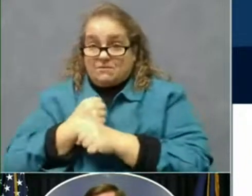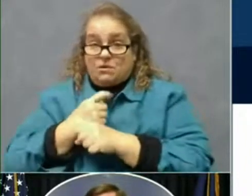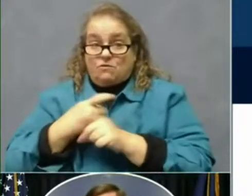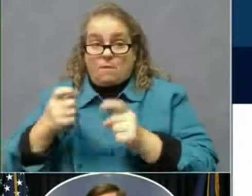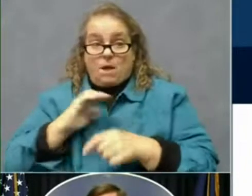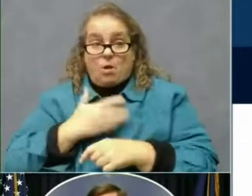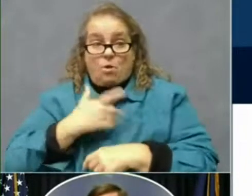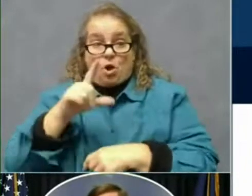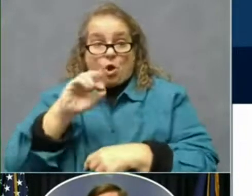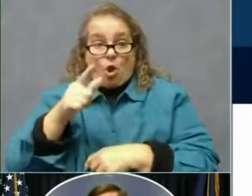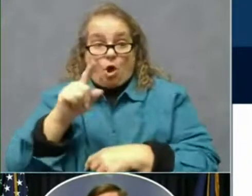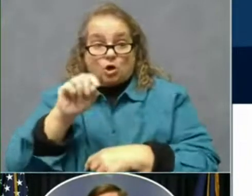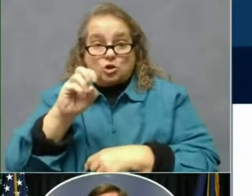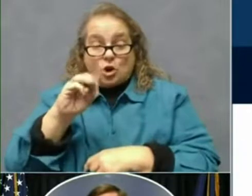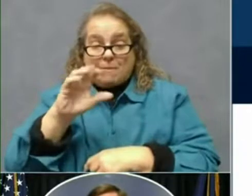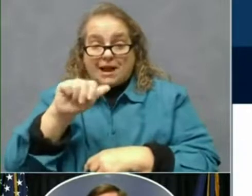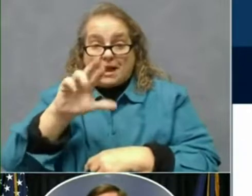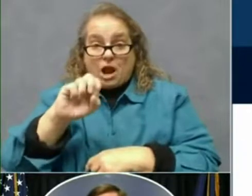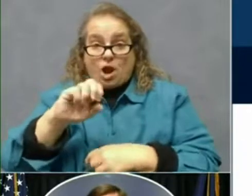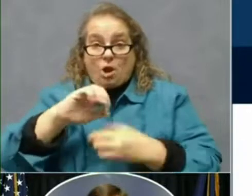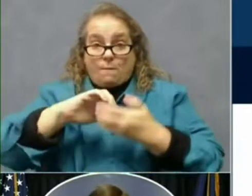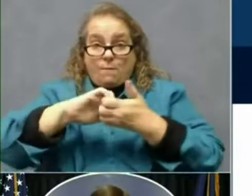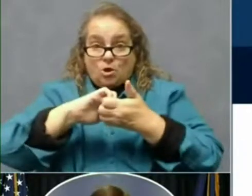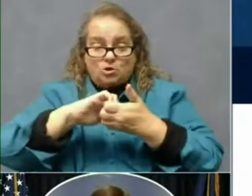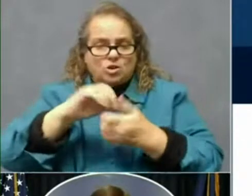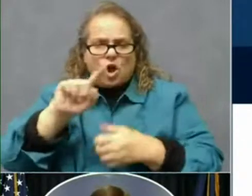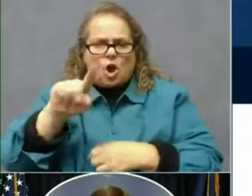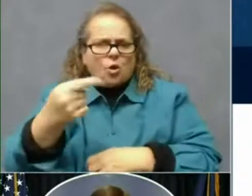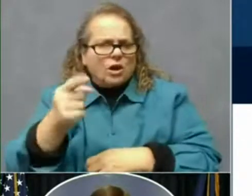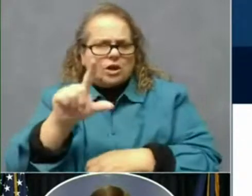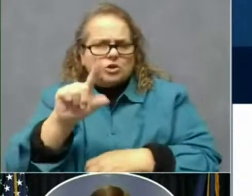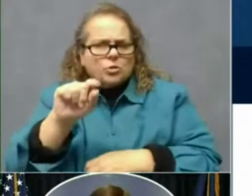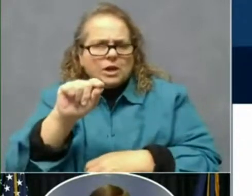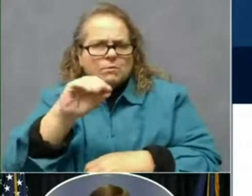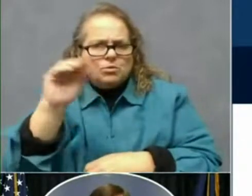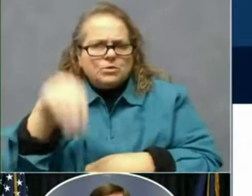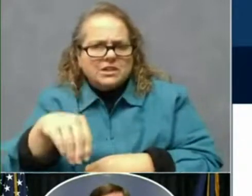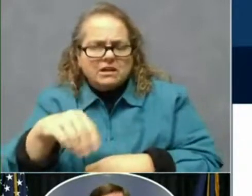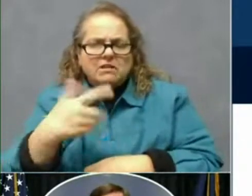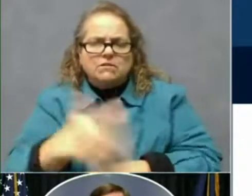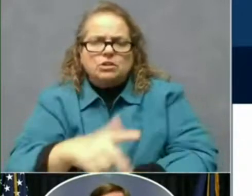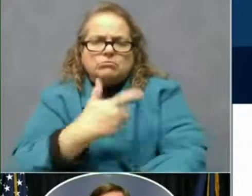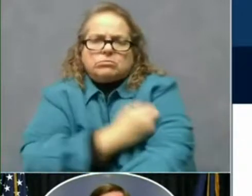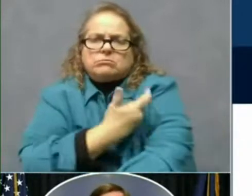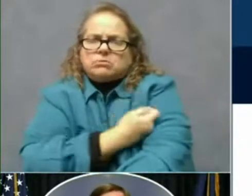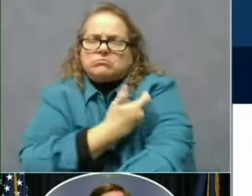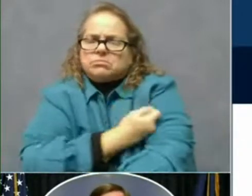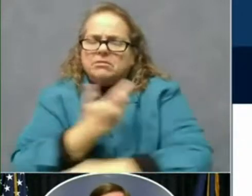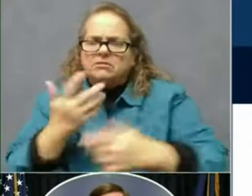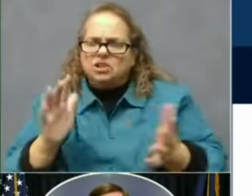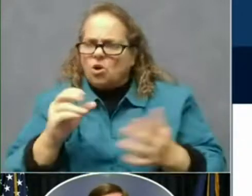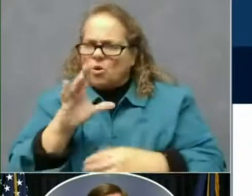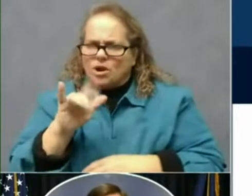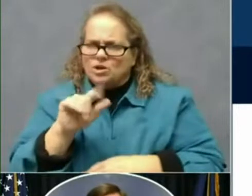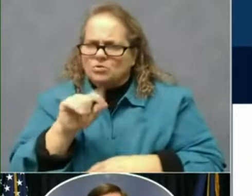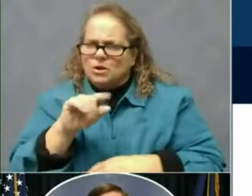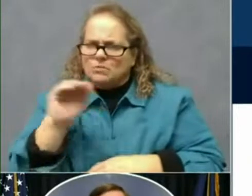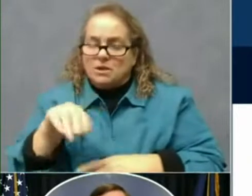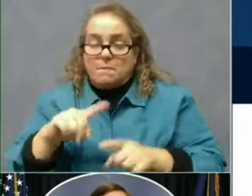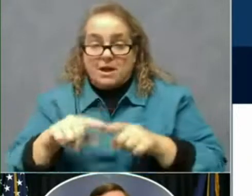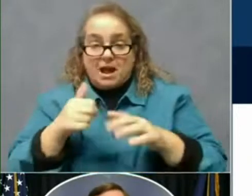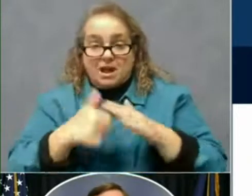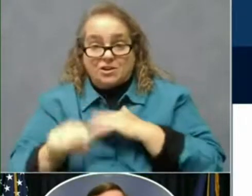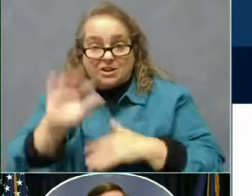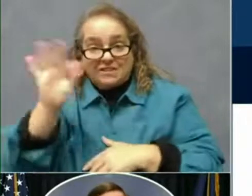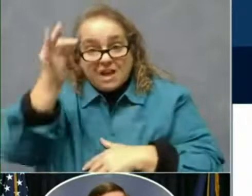20 percent have thus far gotten into individuals arms. But under the contract with the federal government to